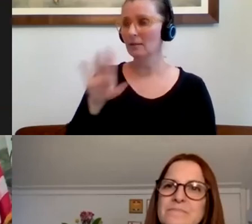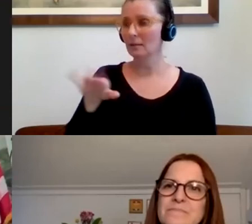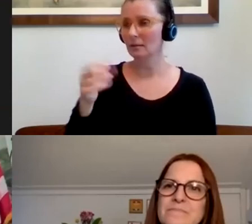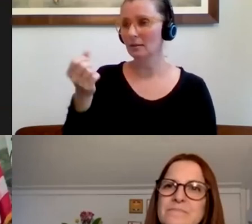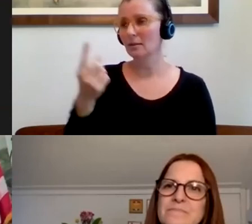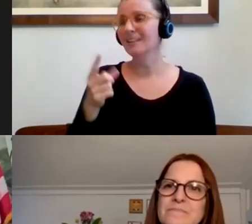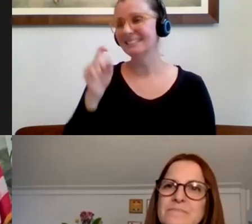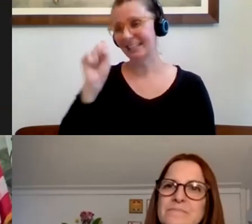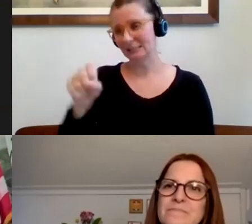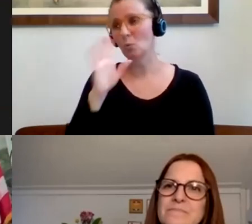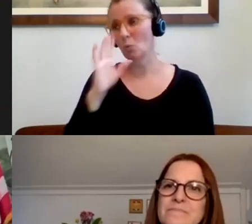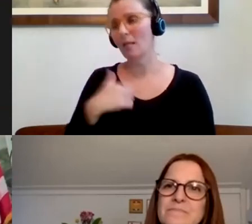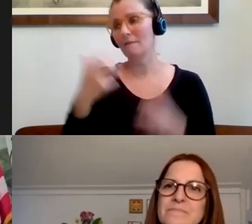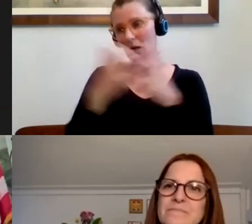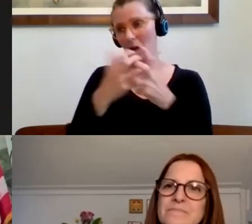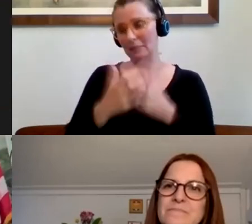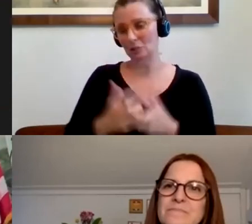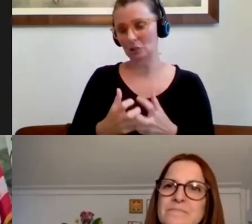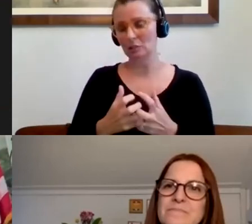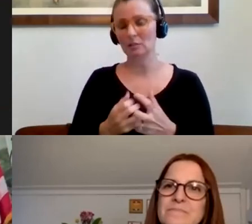accommodations. We haven't fully